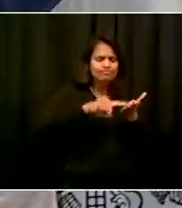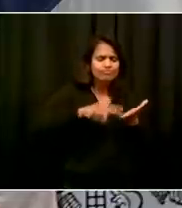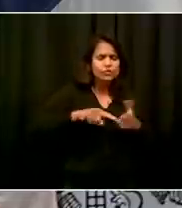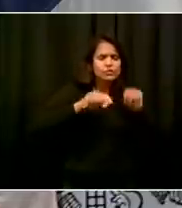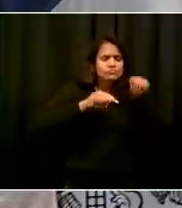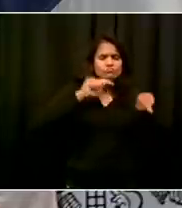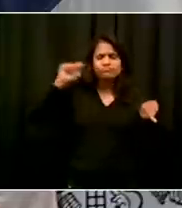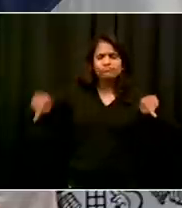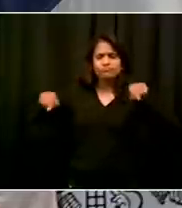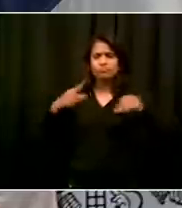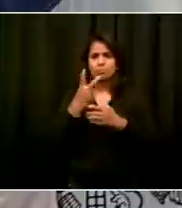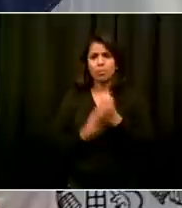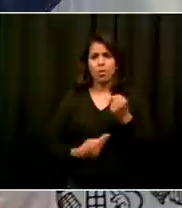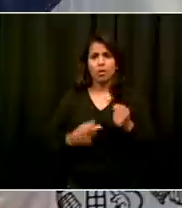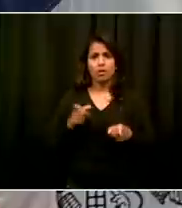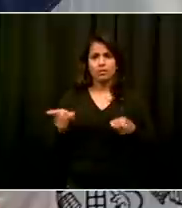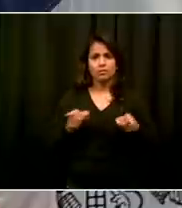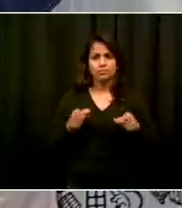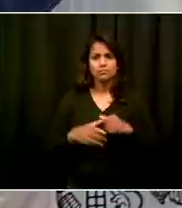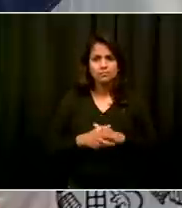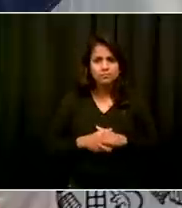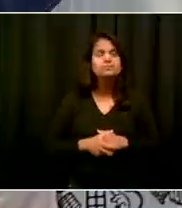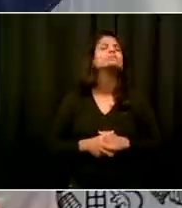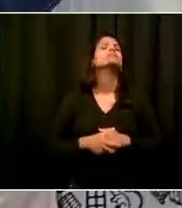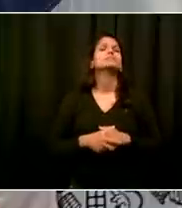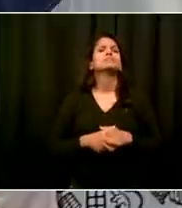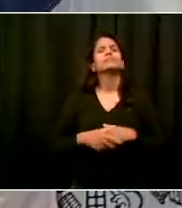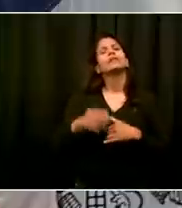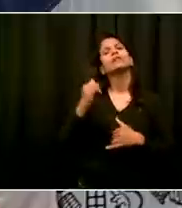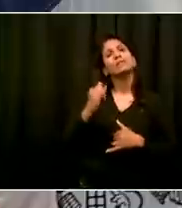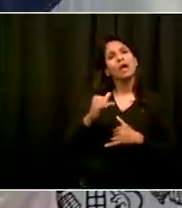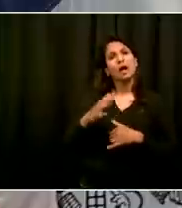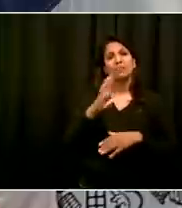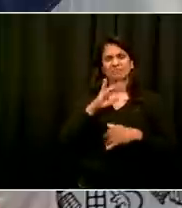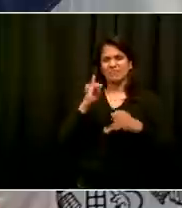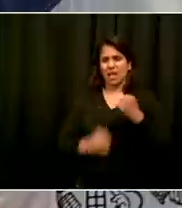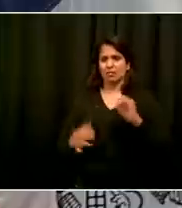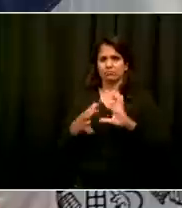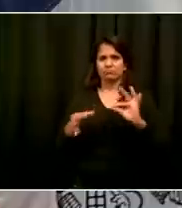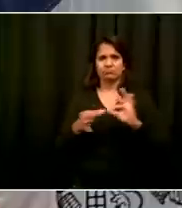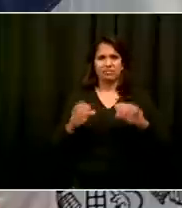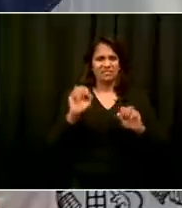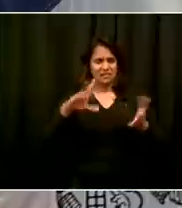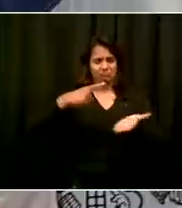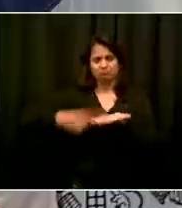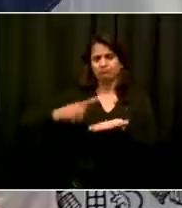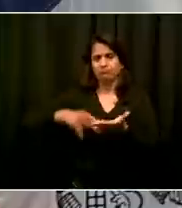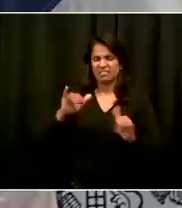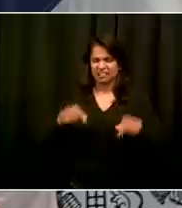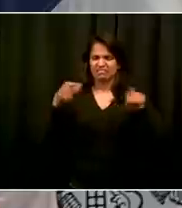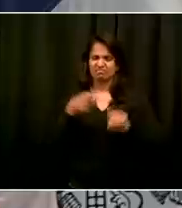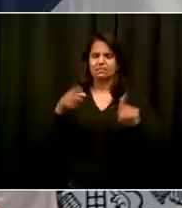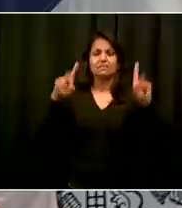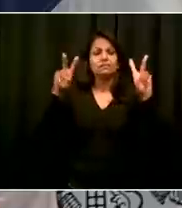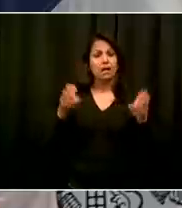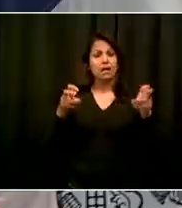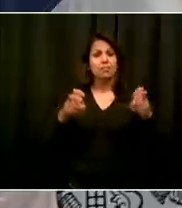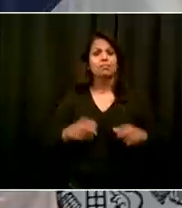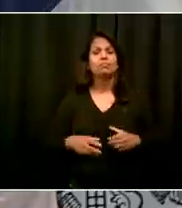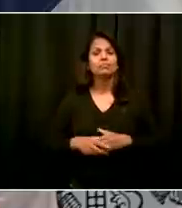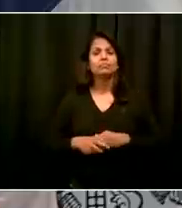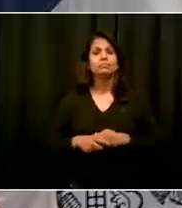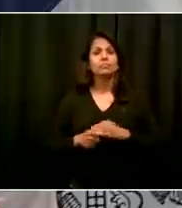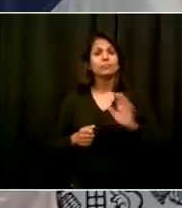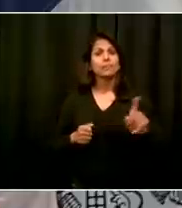pro-community development. This is what I've been saying since long before I was mayor. We will drive a hard bargain